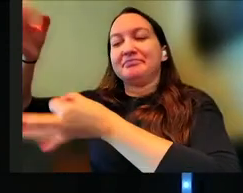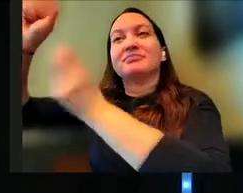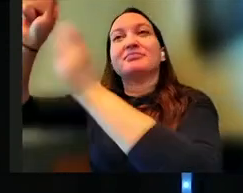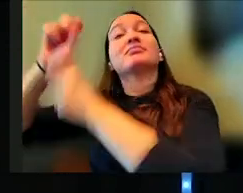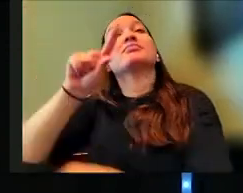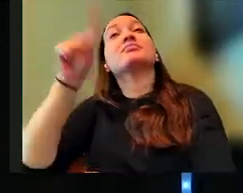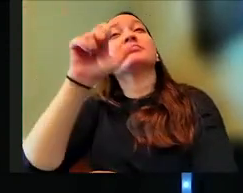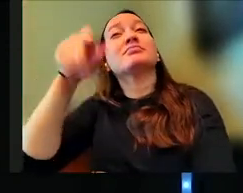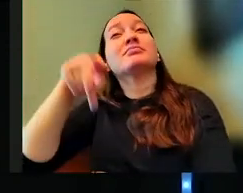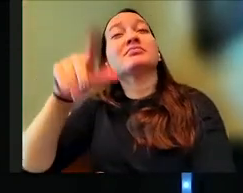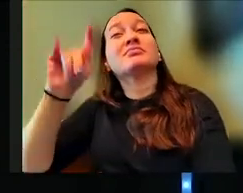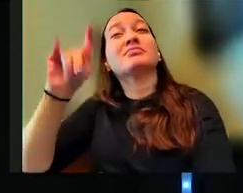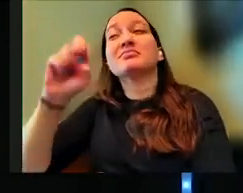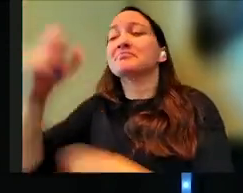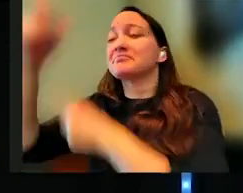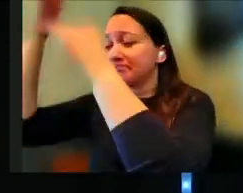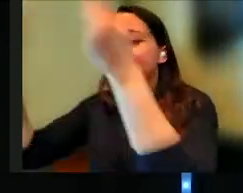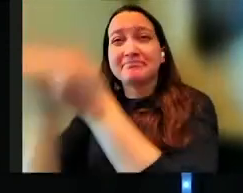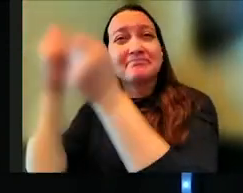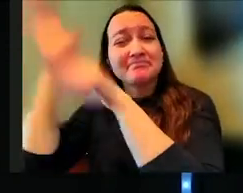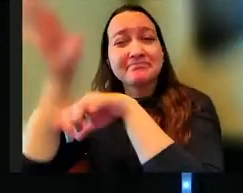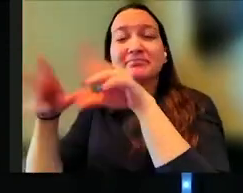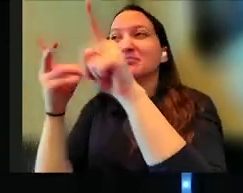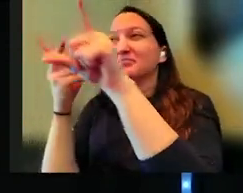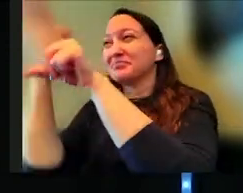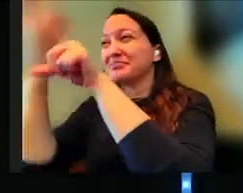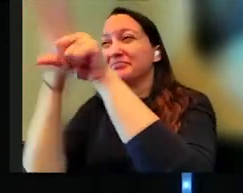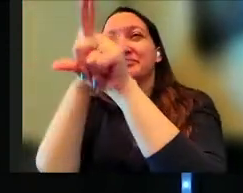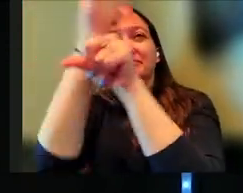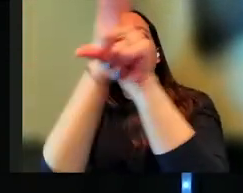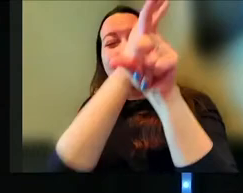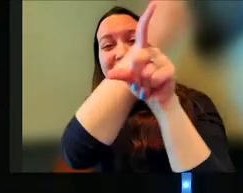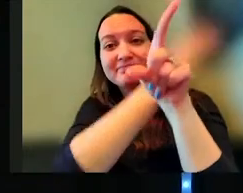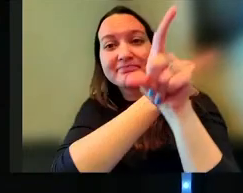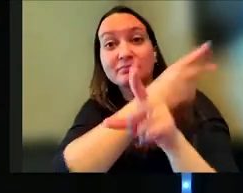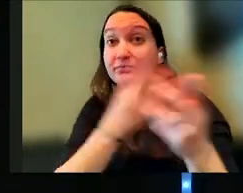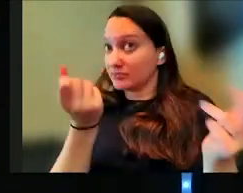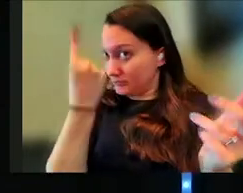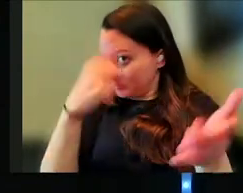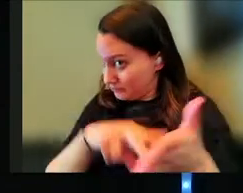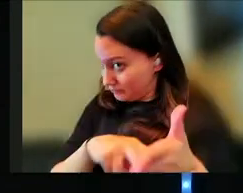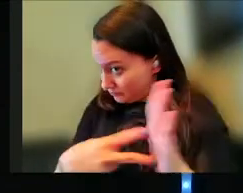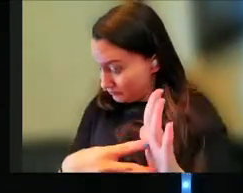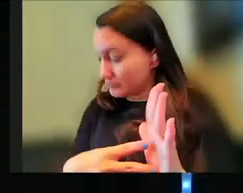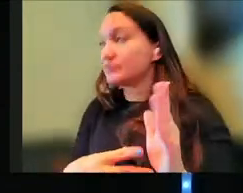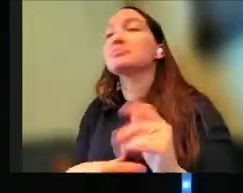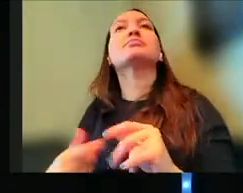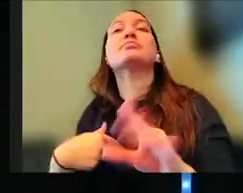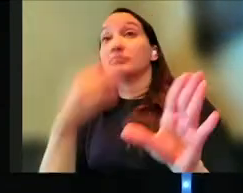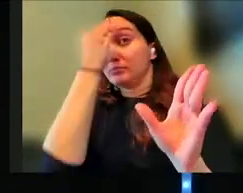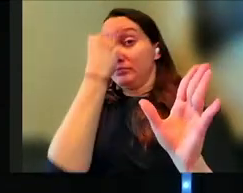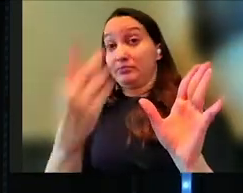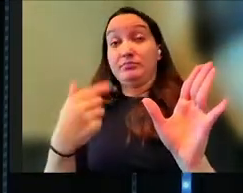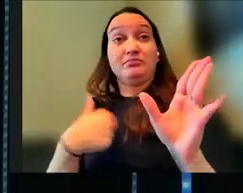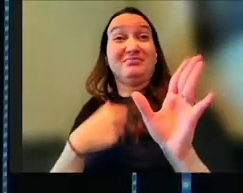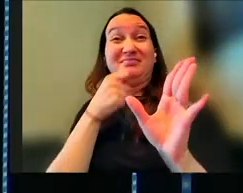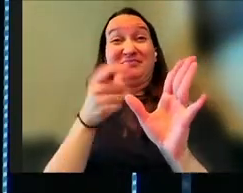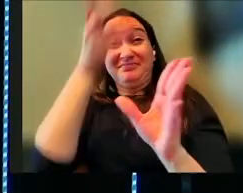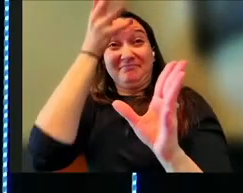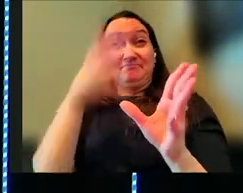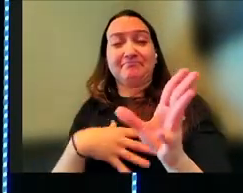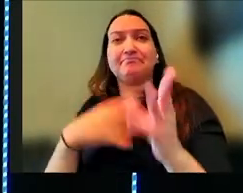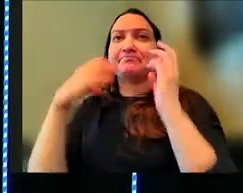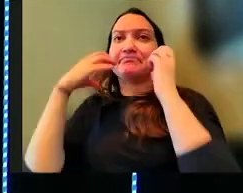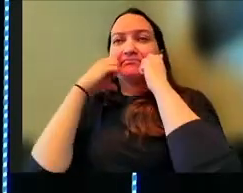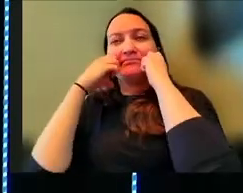Well, we were taking everything down, and we were cutting off zip ties. Okay? See where this is going? And I'll say this. I'm not the kind of guy who carries around like a